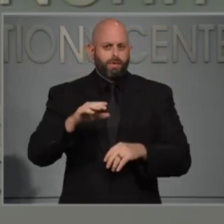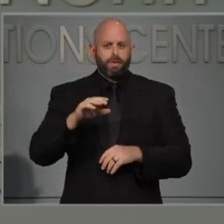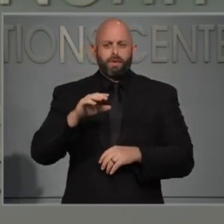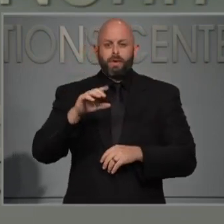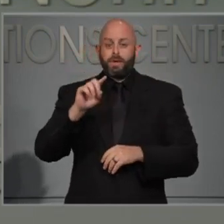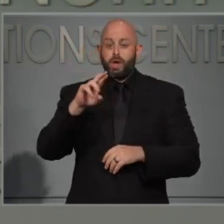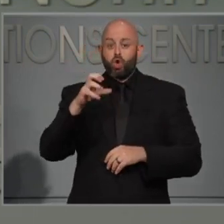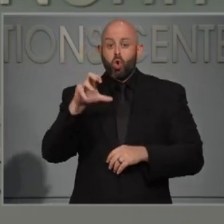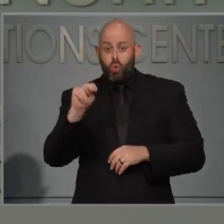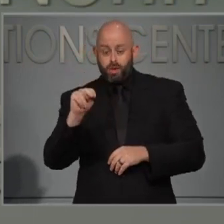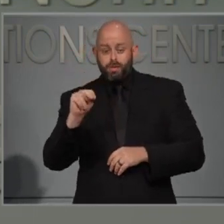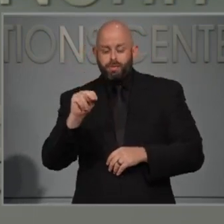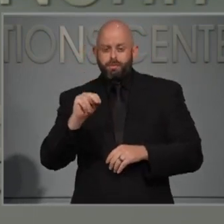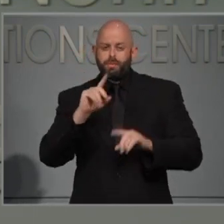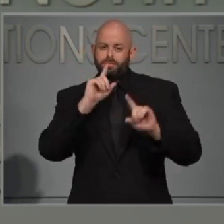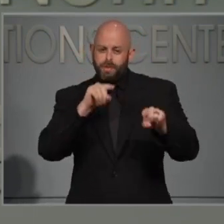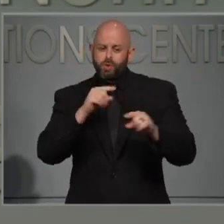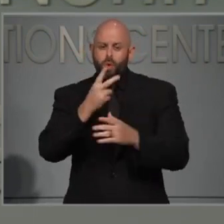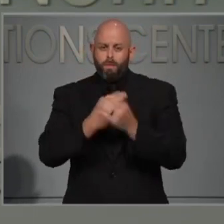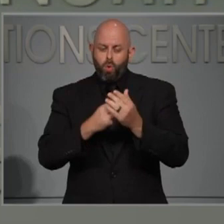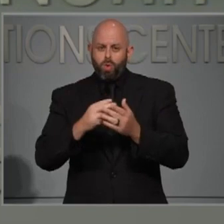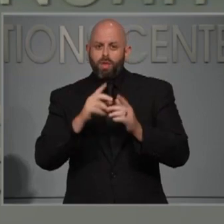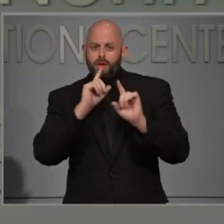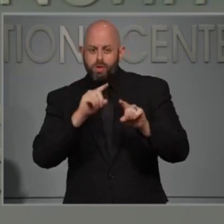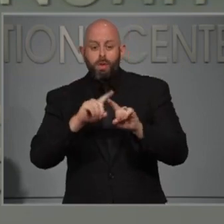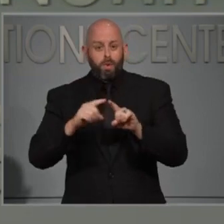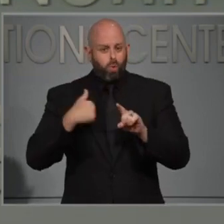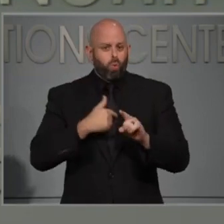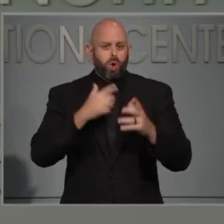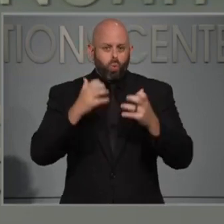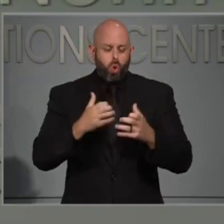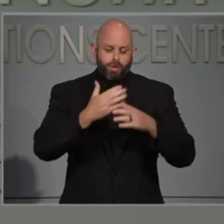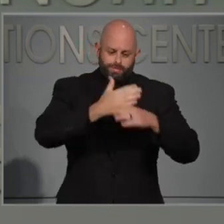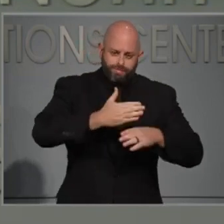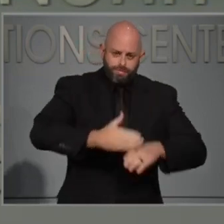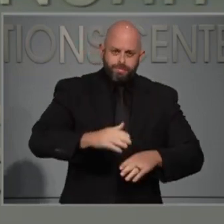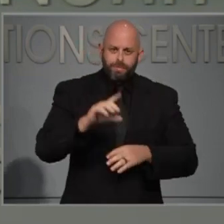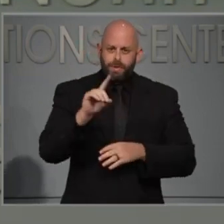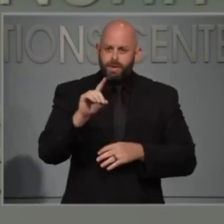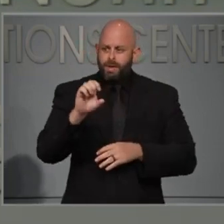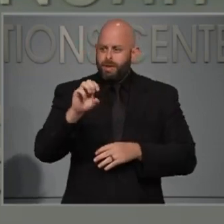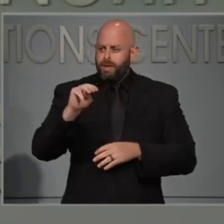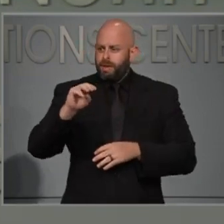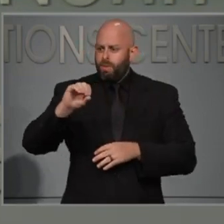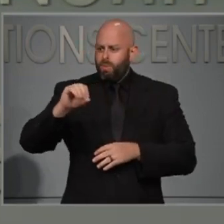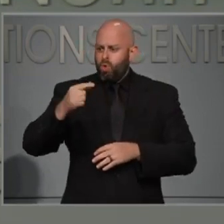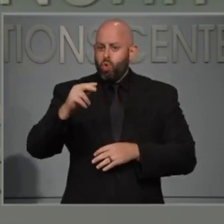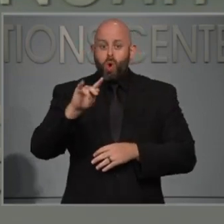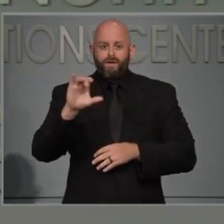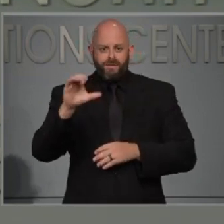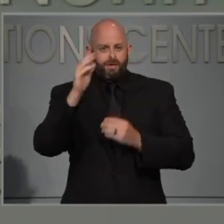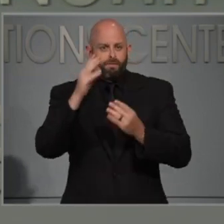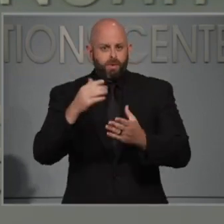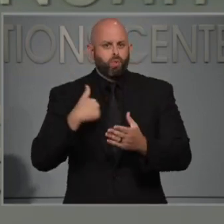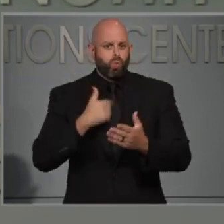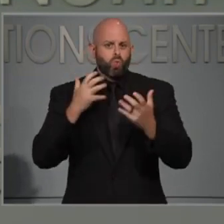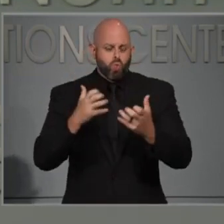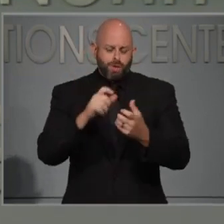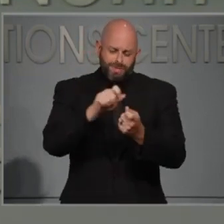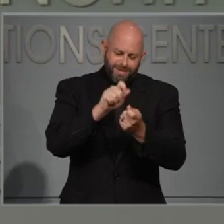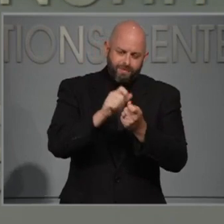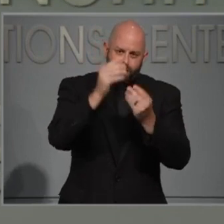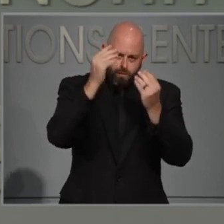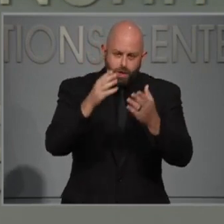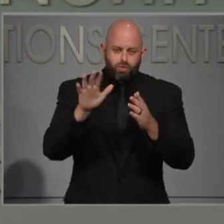say this. We want demographic data that is as specific as possible. We want it statewide. We